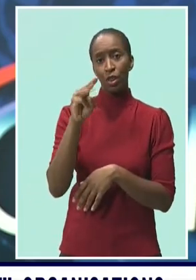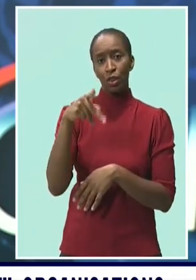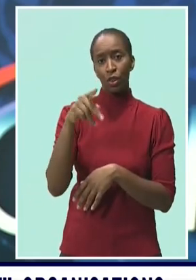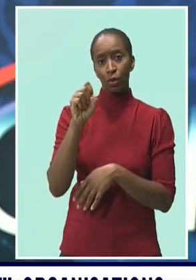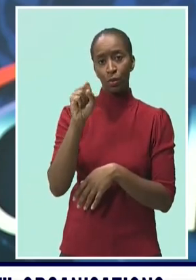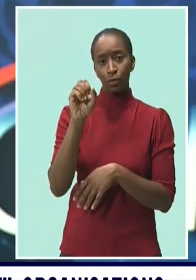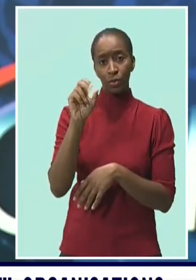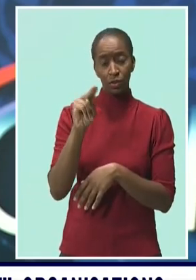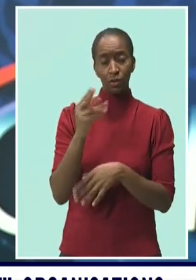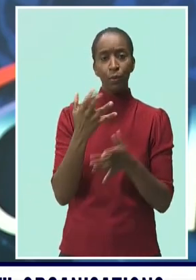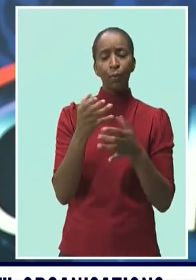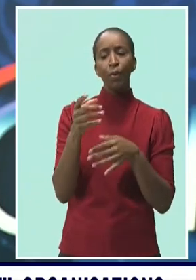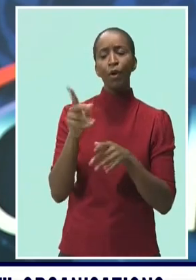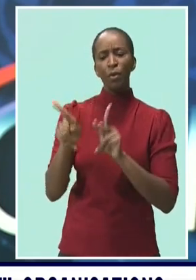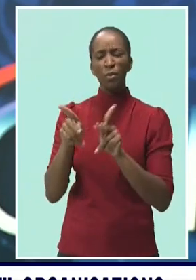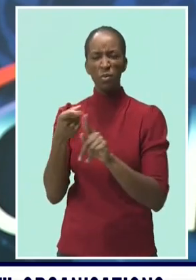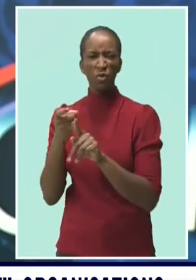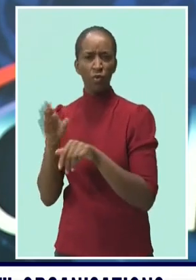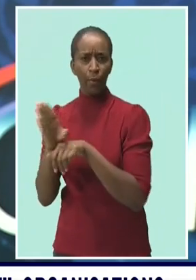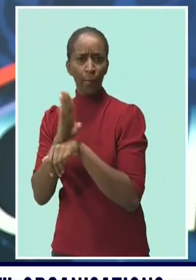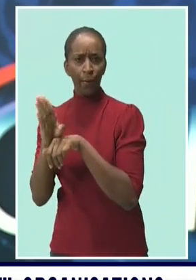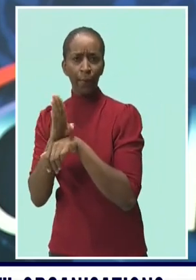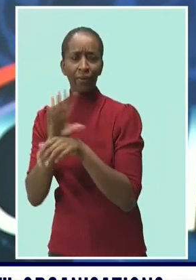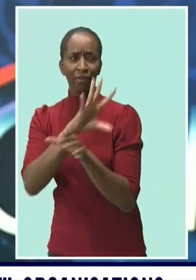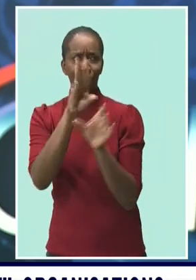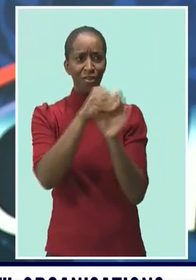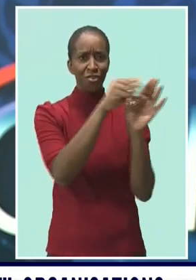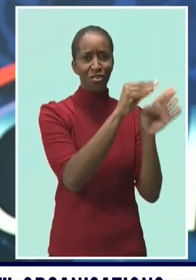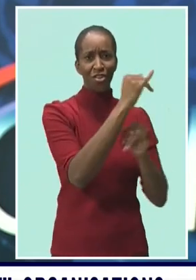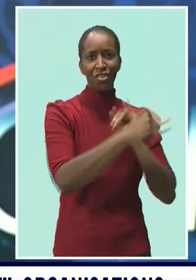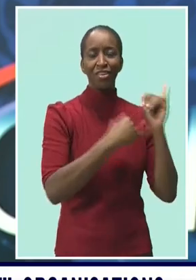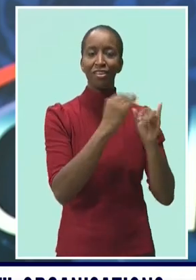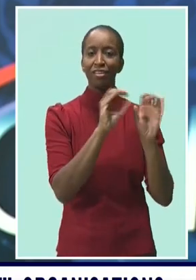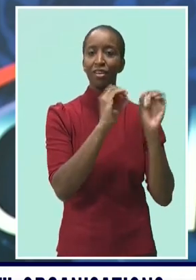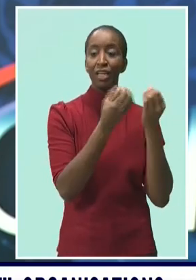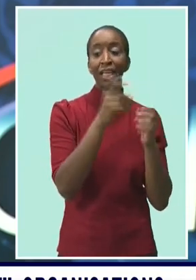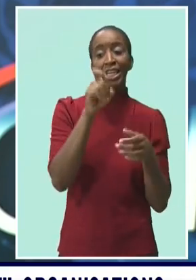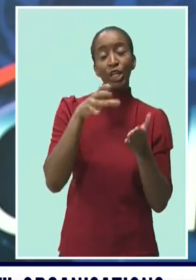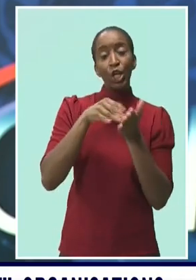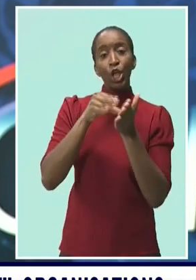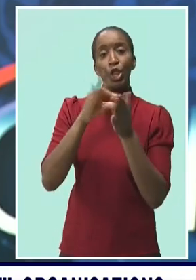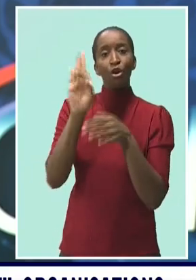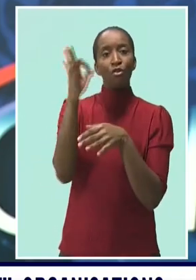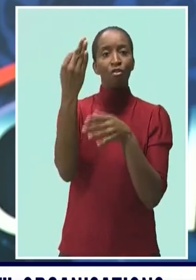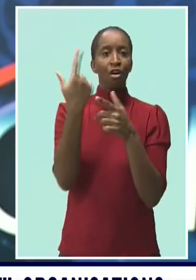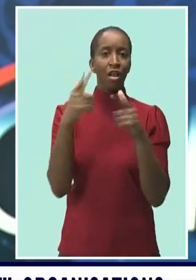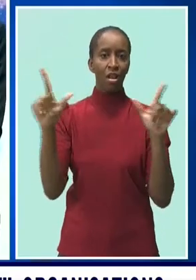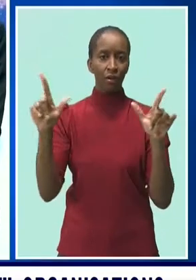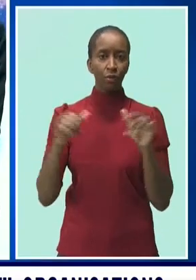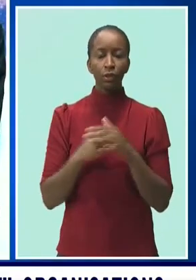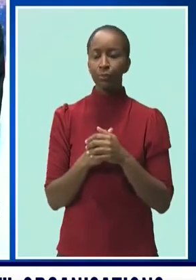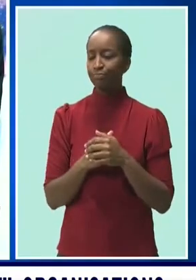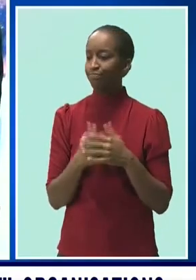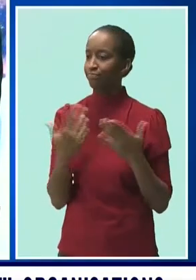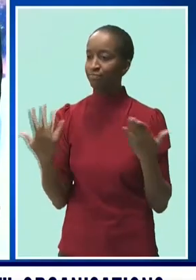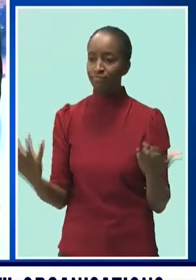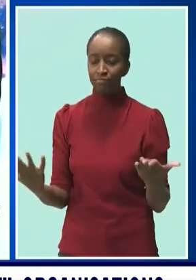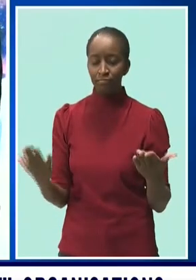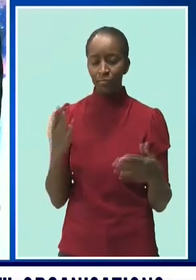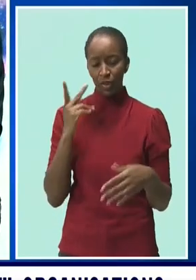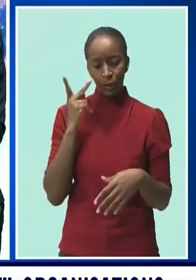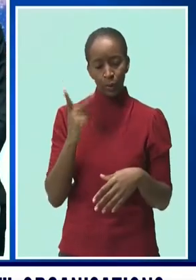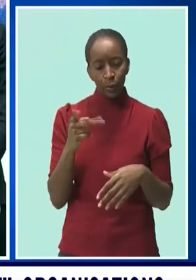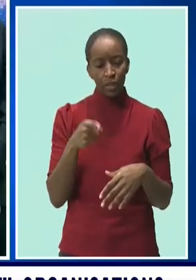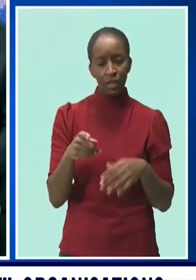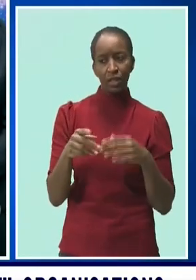international organizations, she says interested persons should learn a foreign language. Very often you see it where the jobs